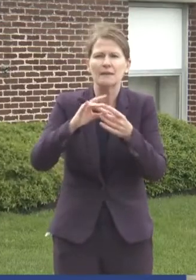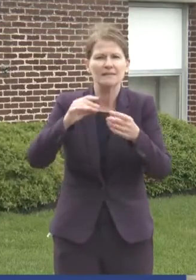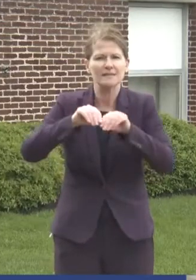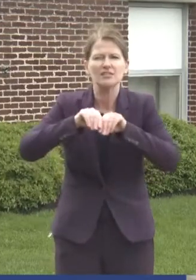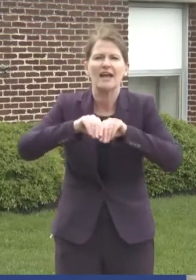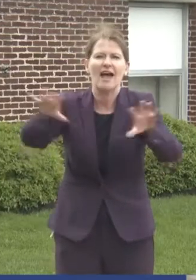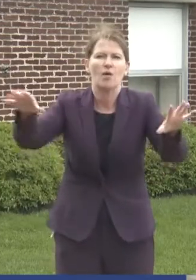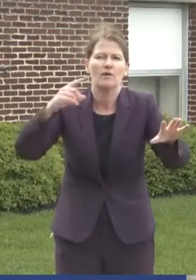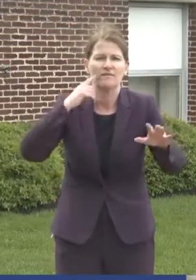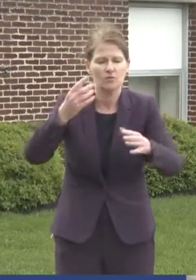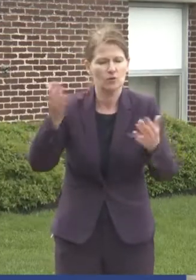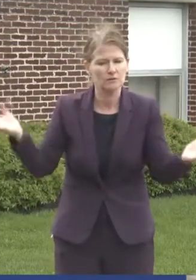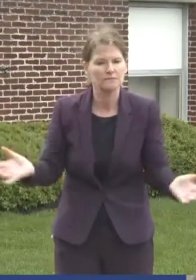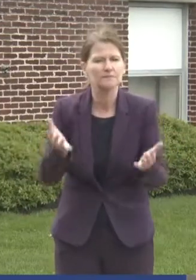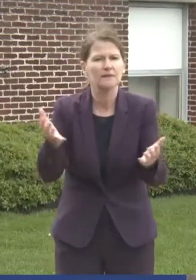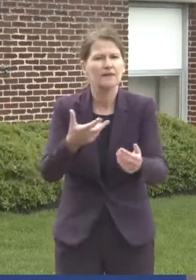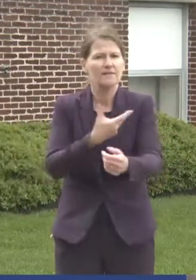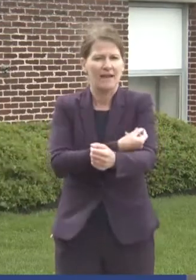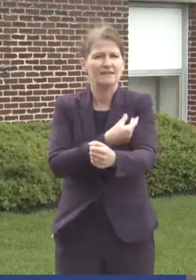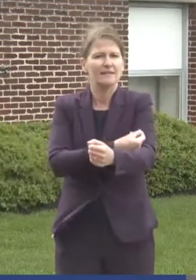vaccination. Thanks.